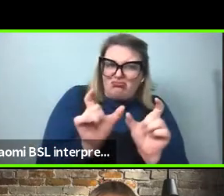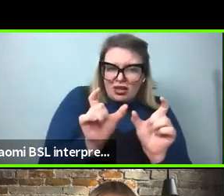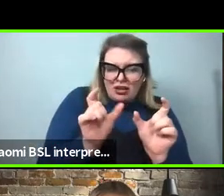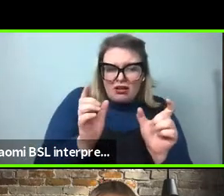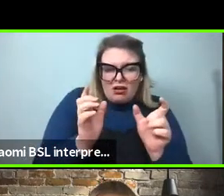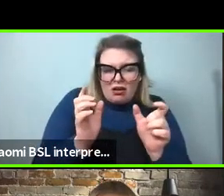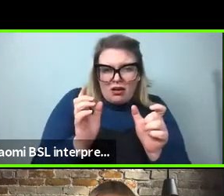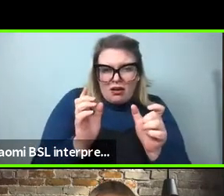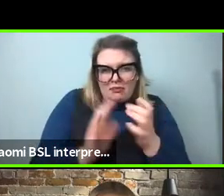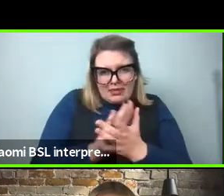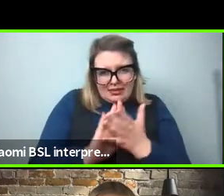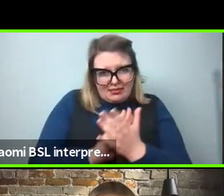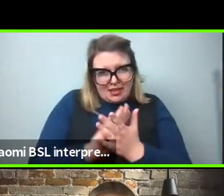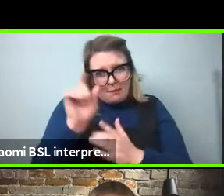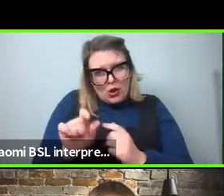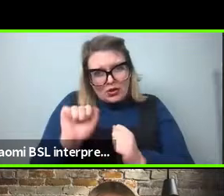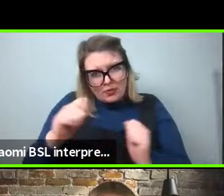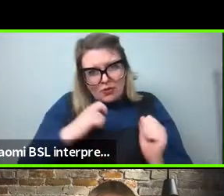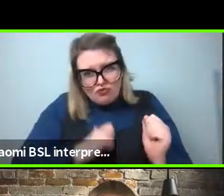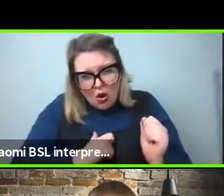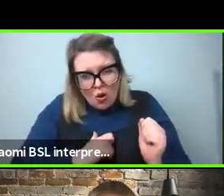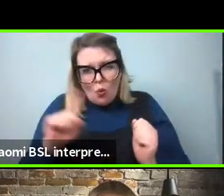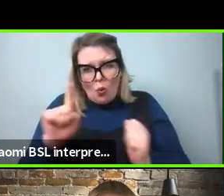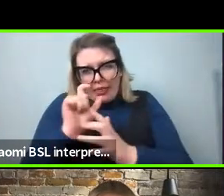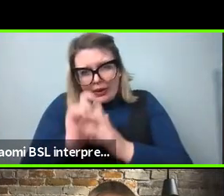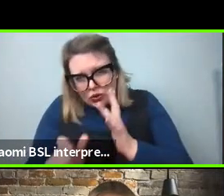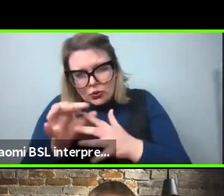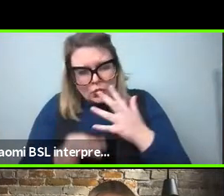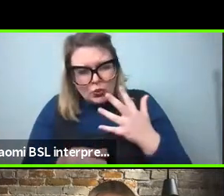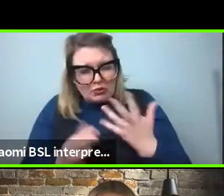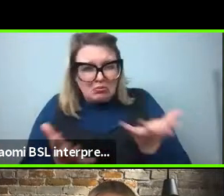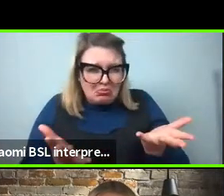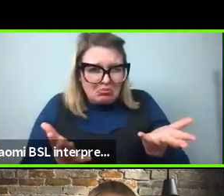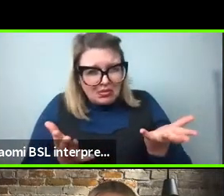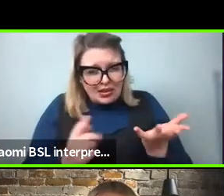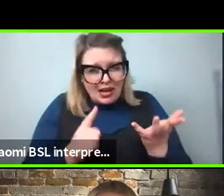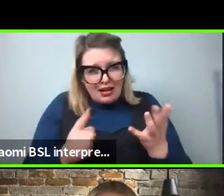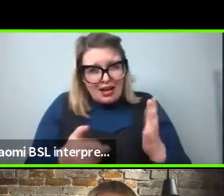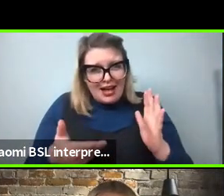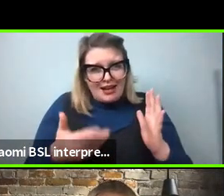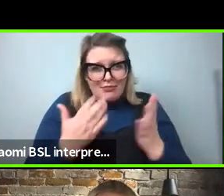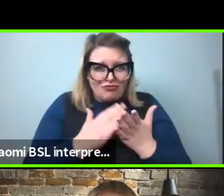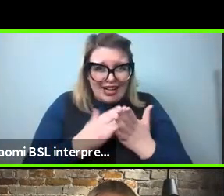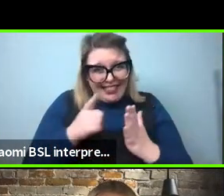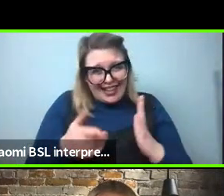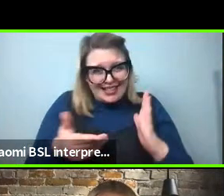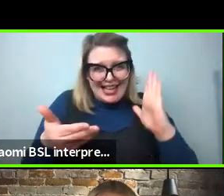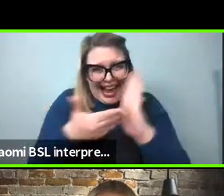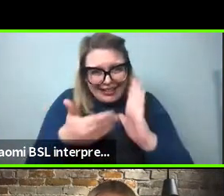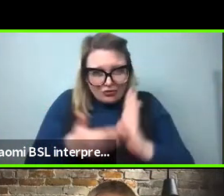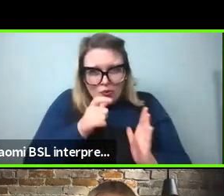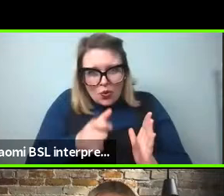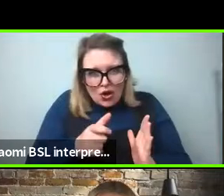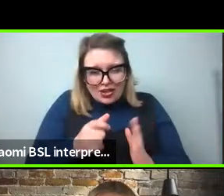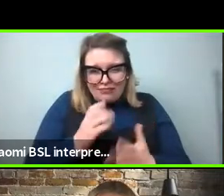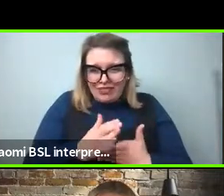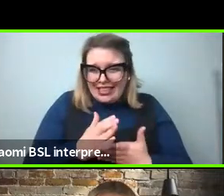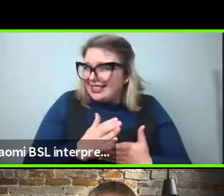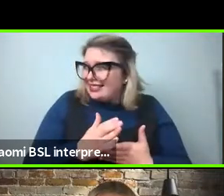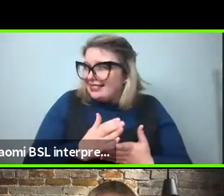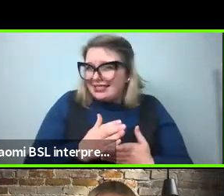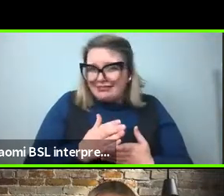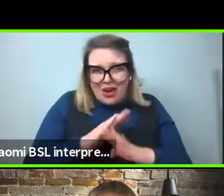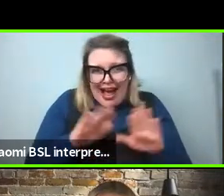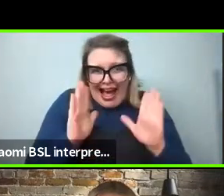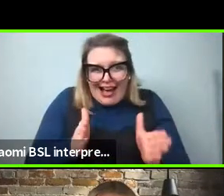those people play in whatever, action we're talking about. These are like extra words. You don't, you don't have to say in some